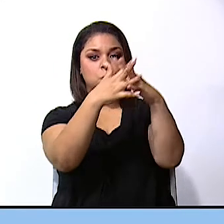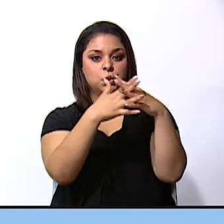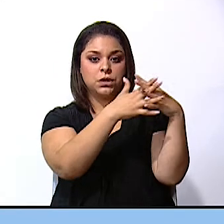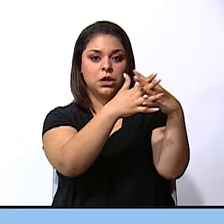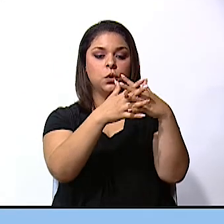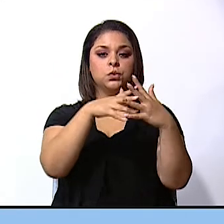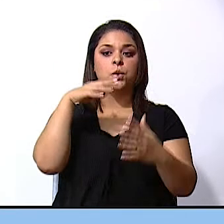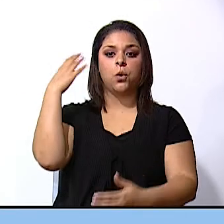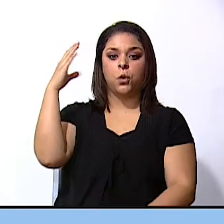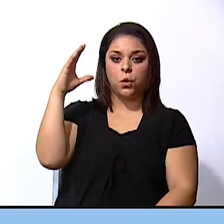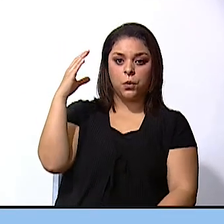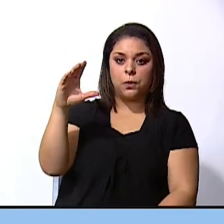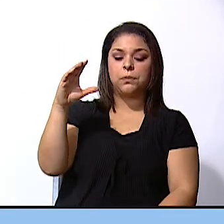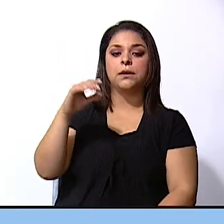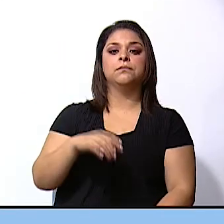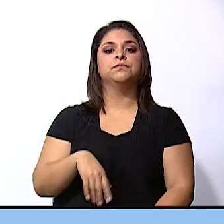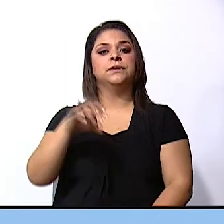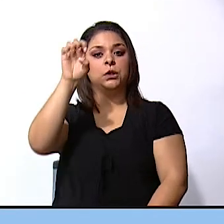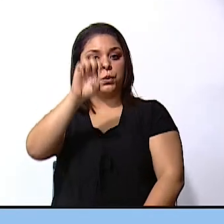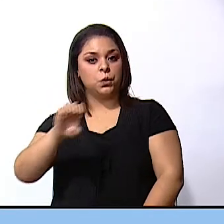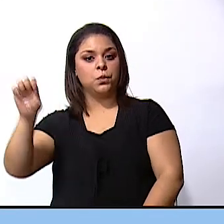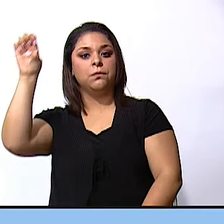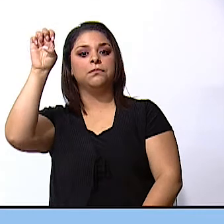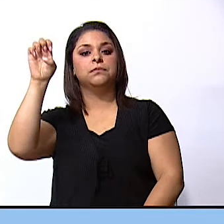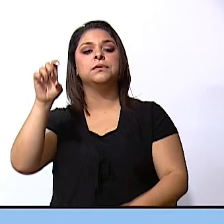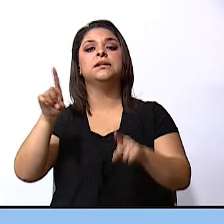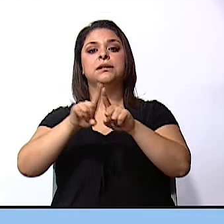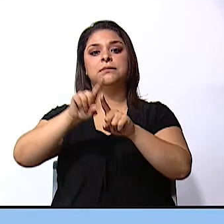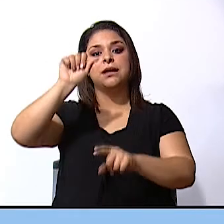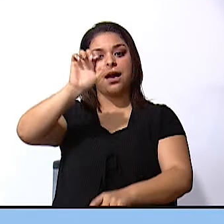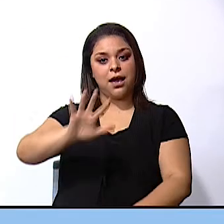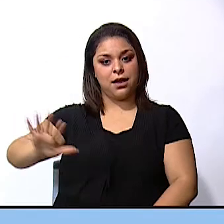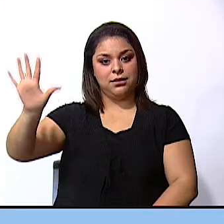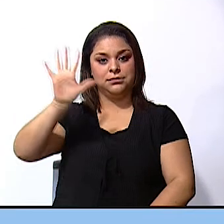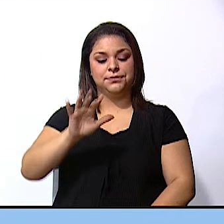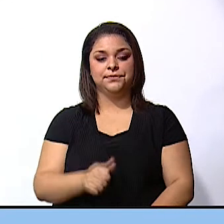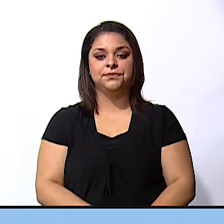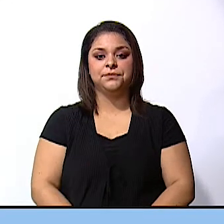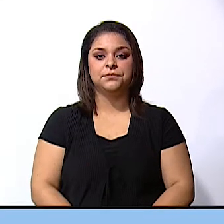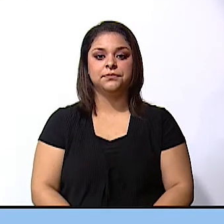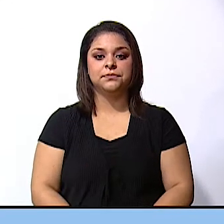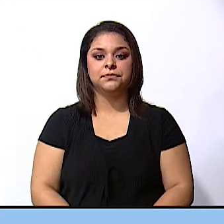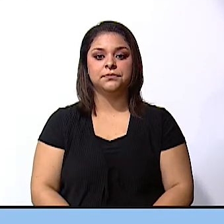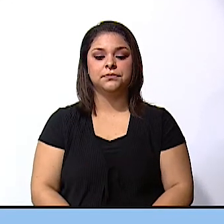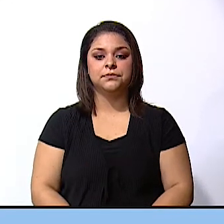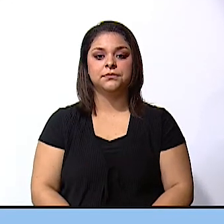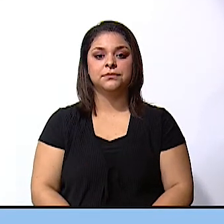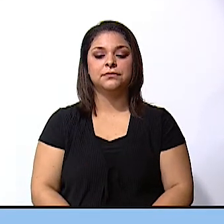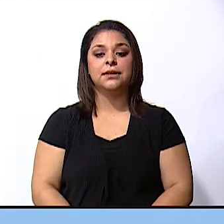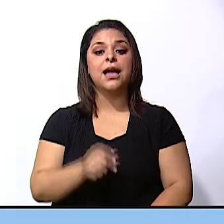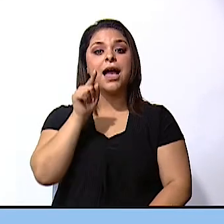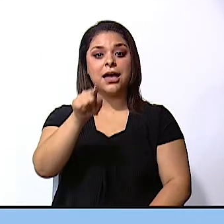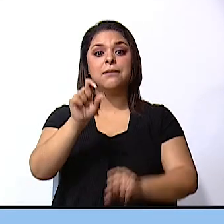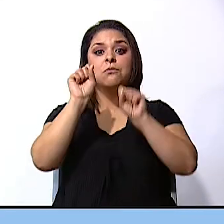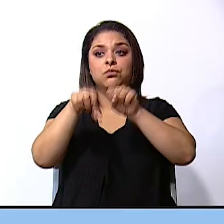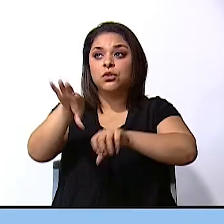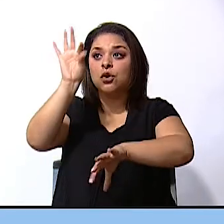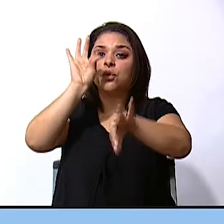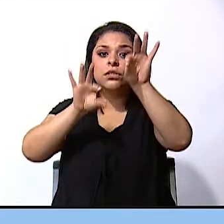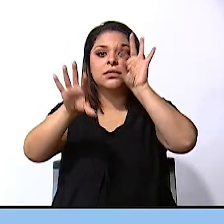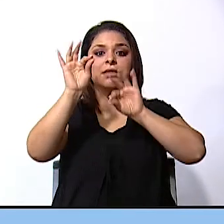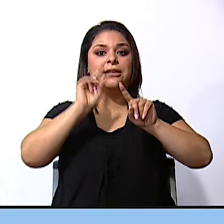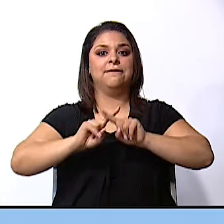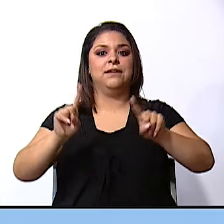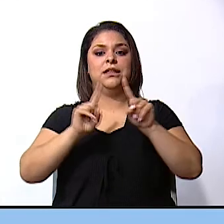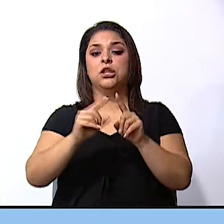Colombia, Europe and Asia. Therefore, we can find different types of